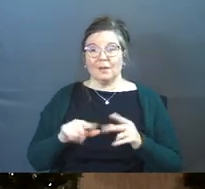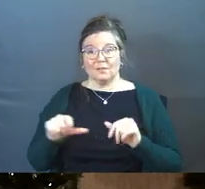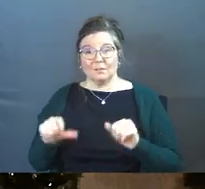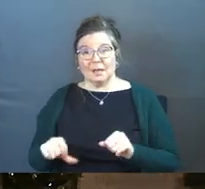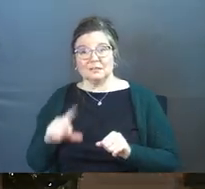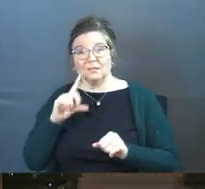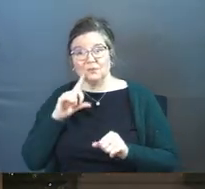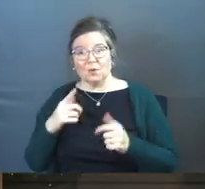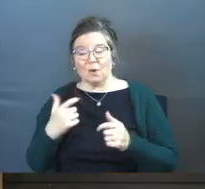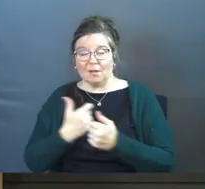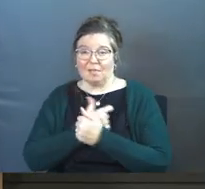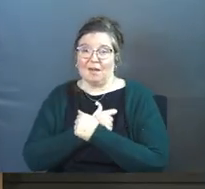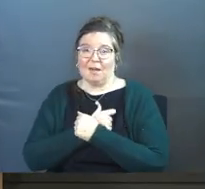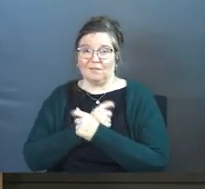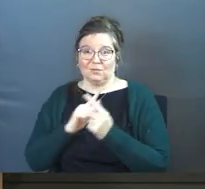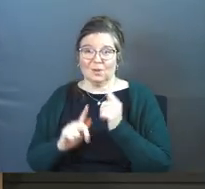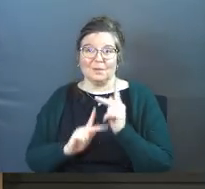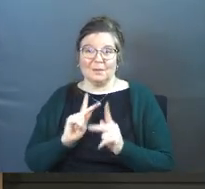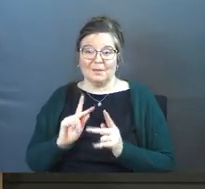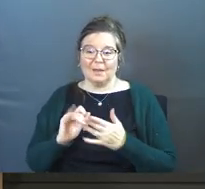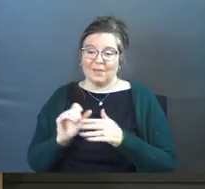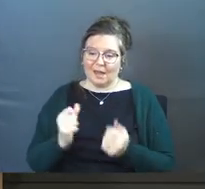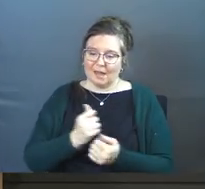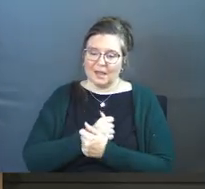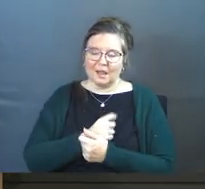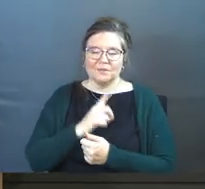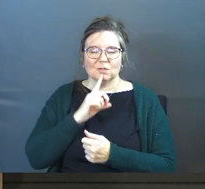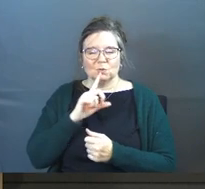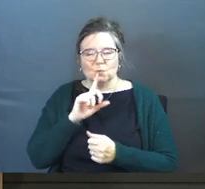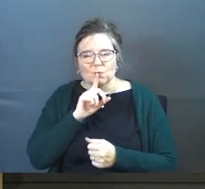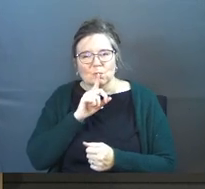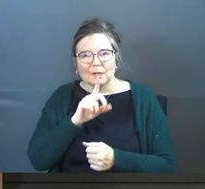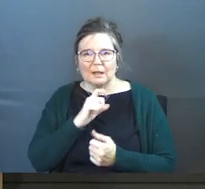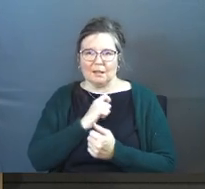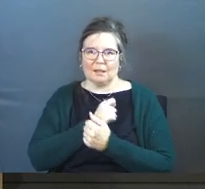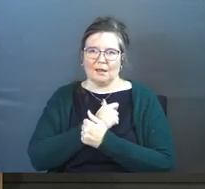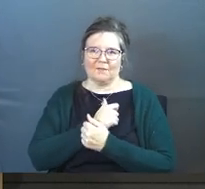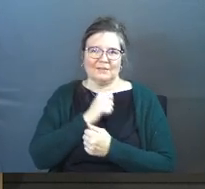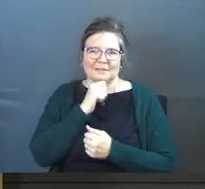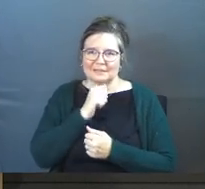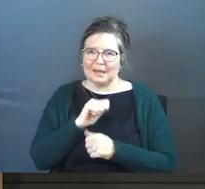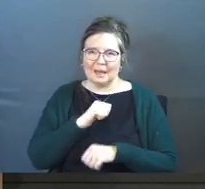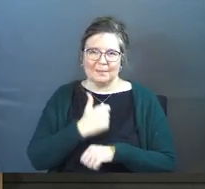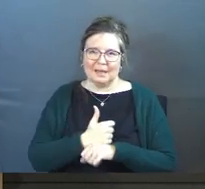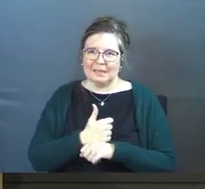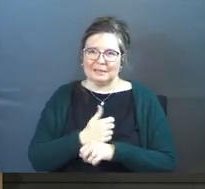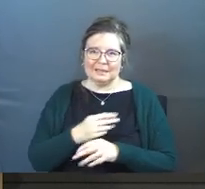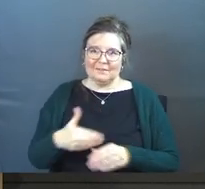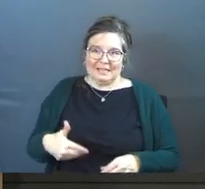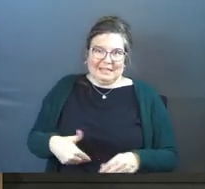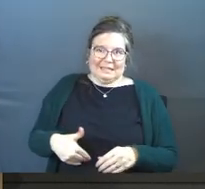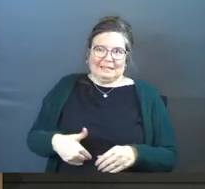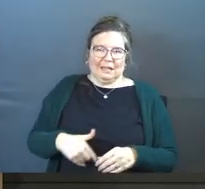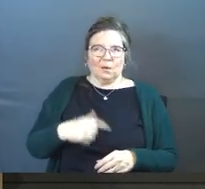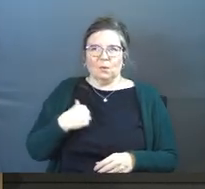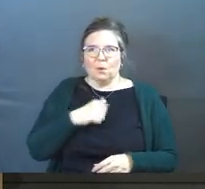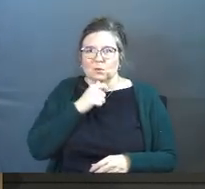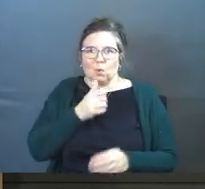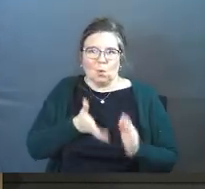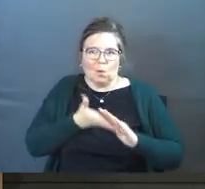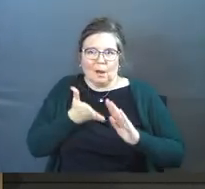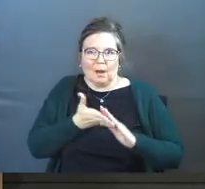the capacity for great love toward others. And that love is real love. It's not based on instinct. We don't just